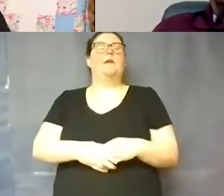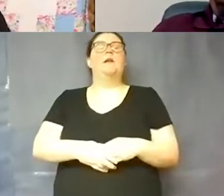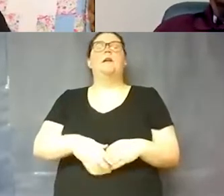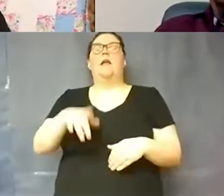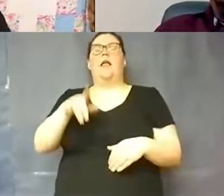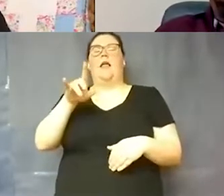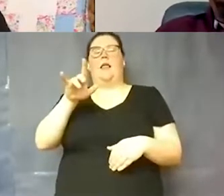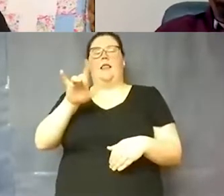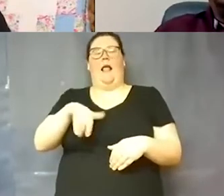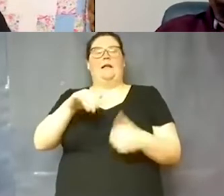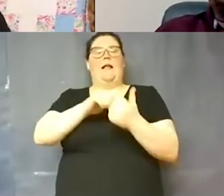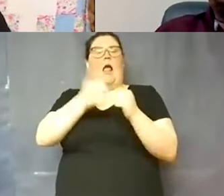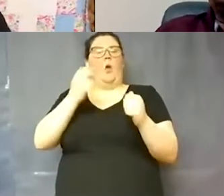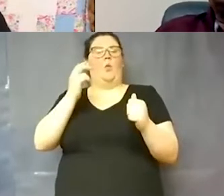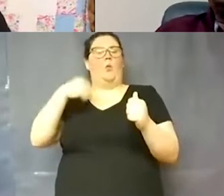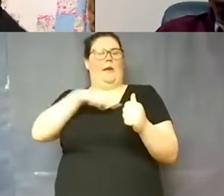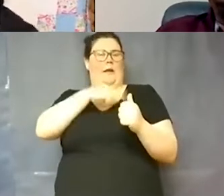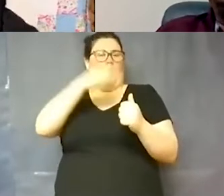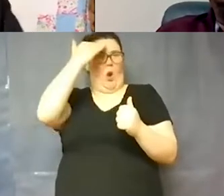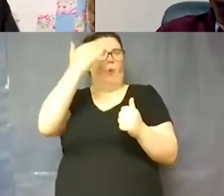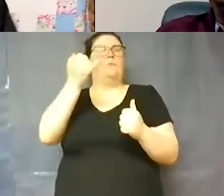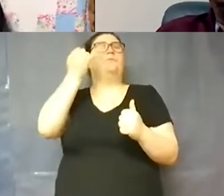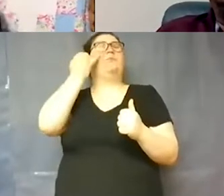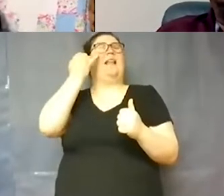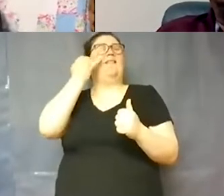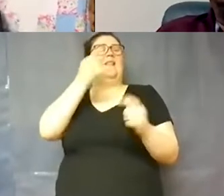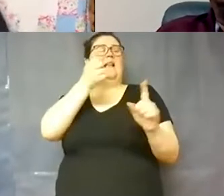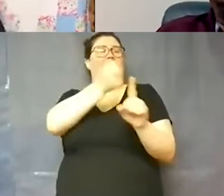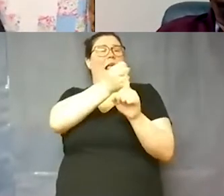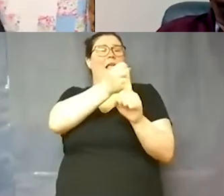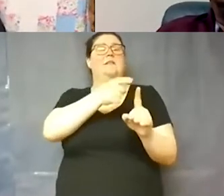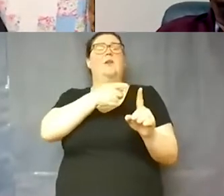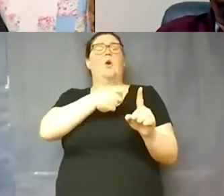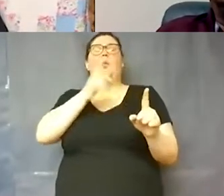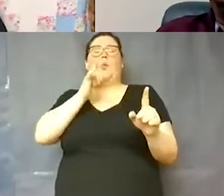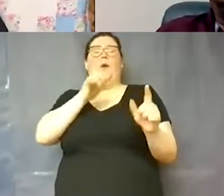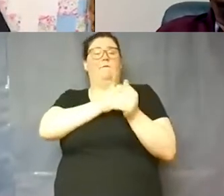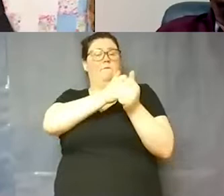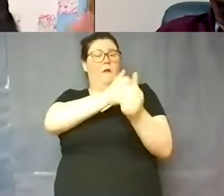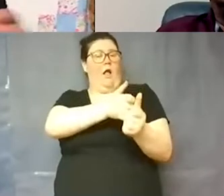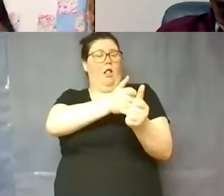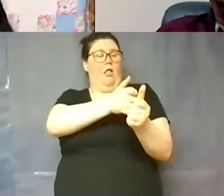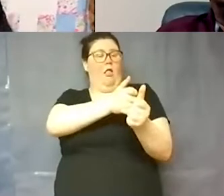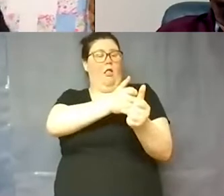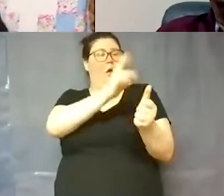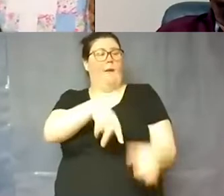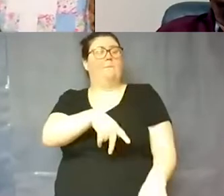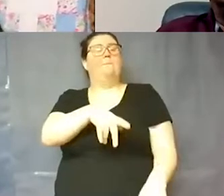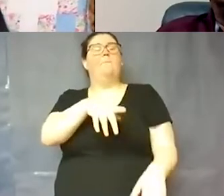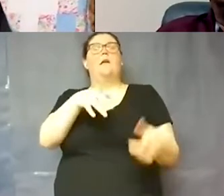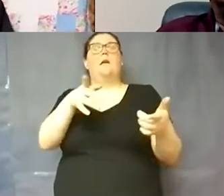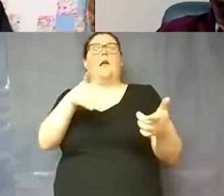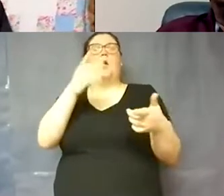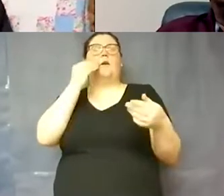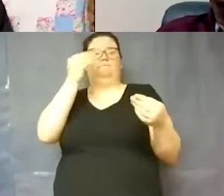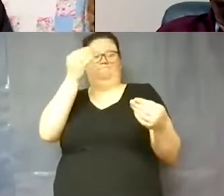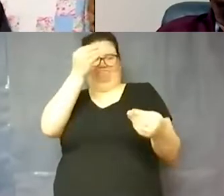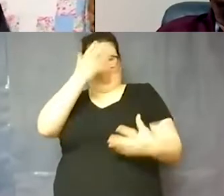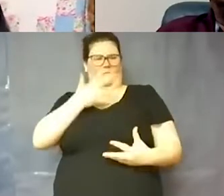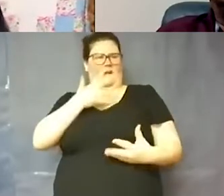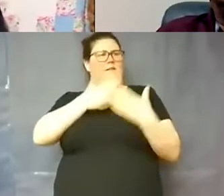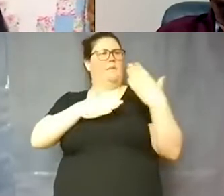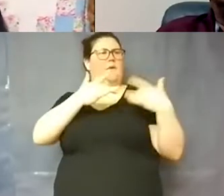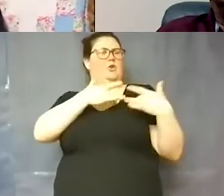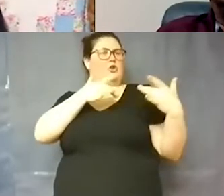Now, if there's ever a case, we do follow up. And as soon as we are notified of some concern, then